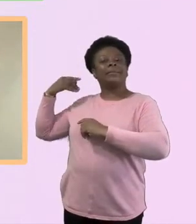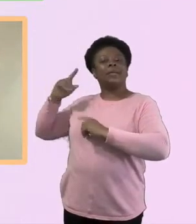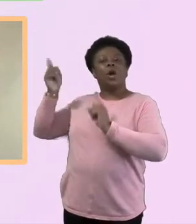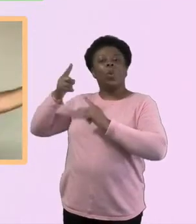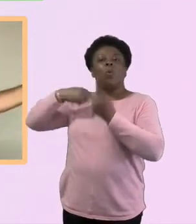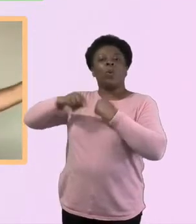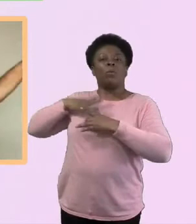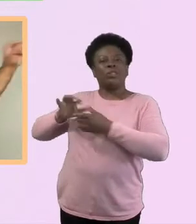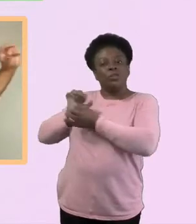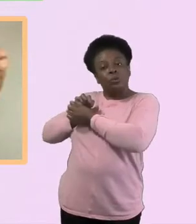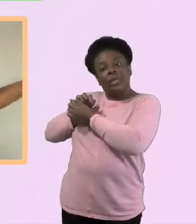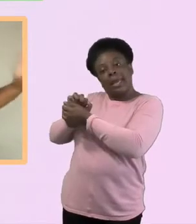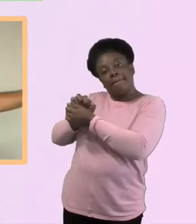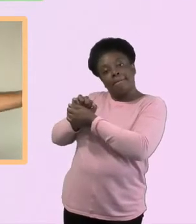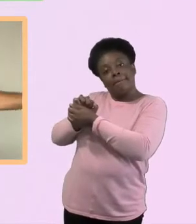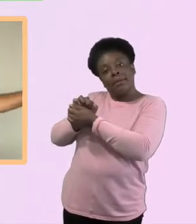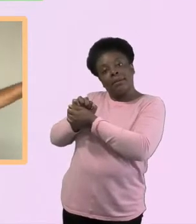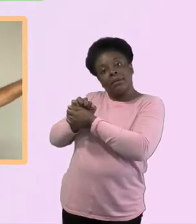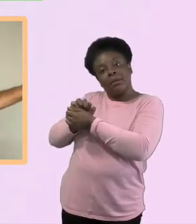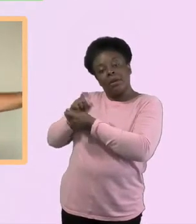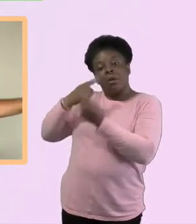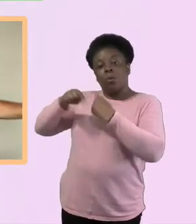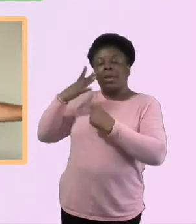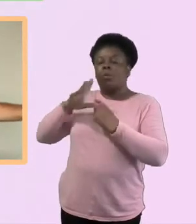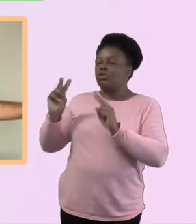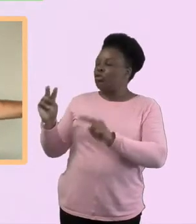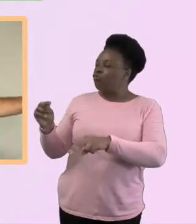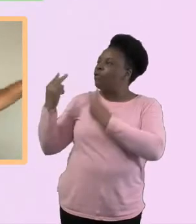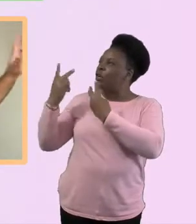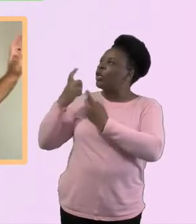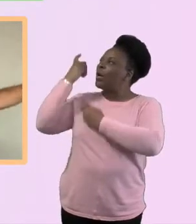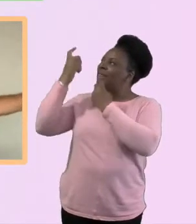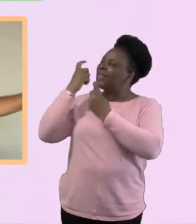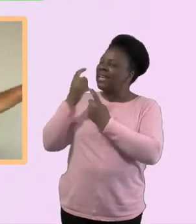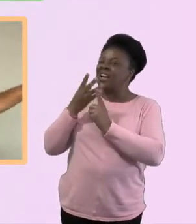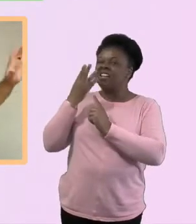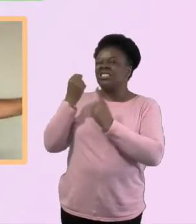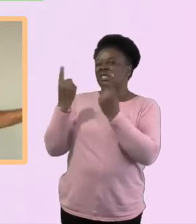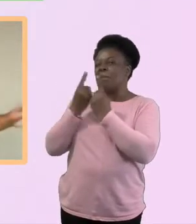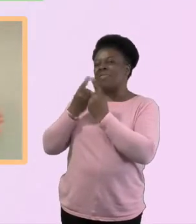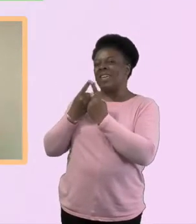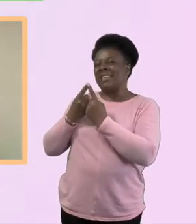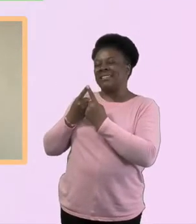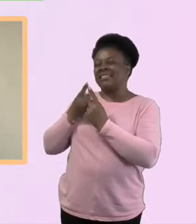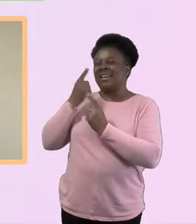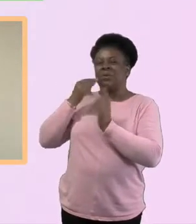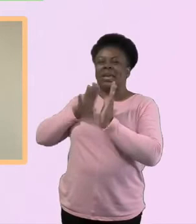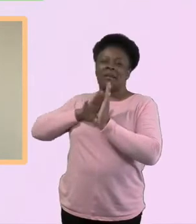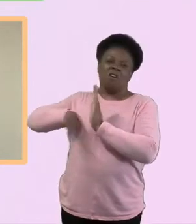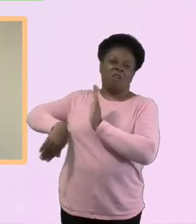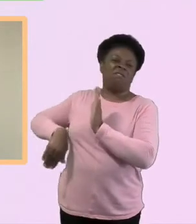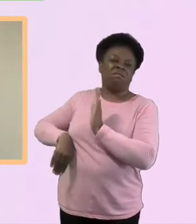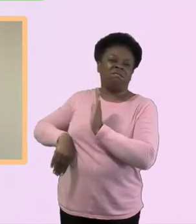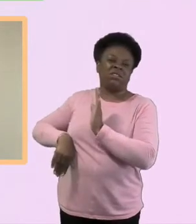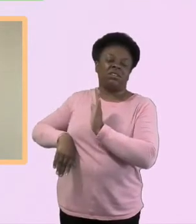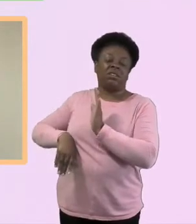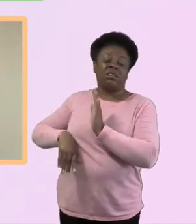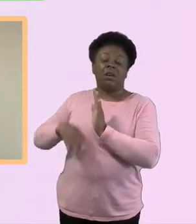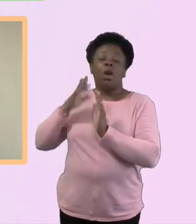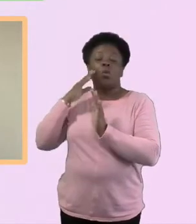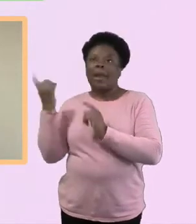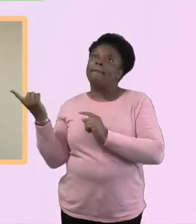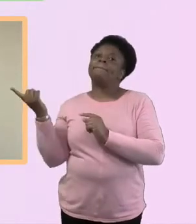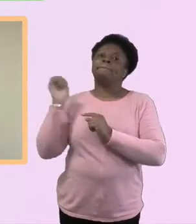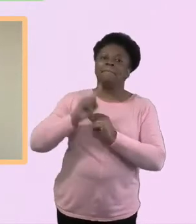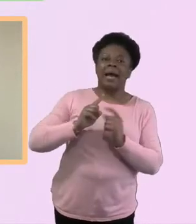thank God for, but what are the past do we need to leave in the past? You know, what things do we need to do differently? Say, hey, when we do return to